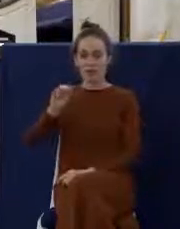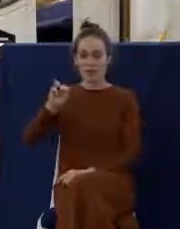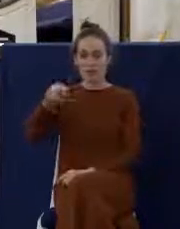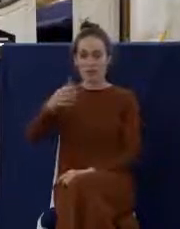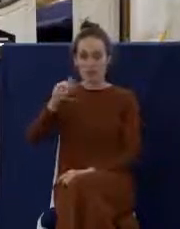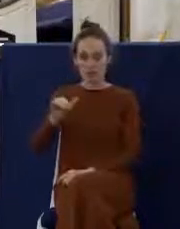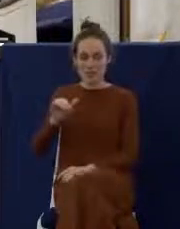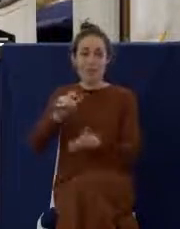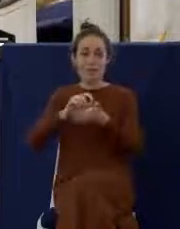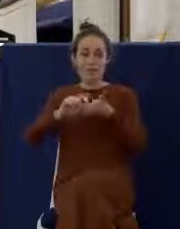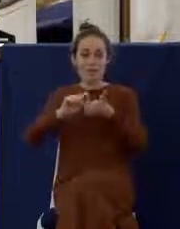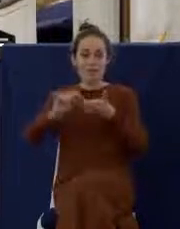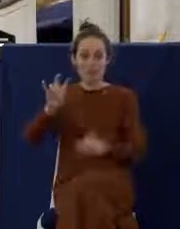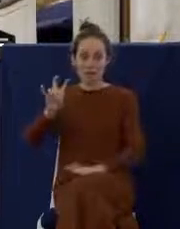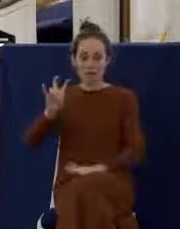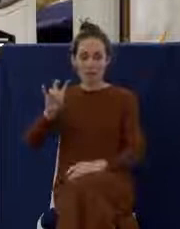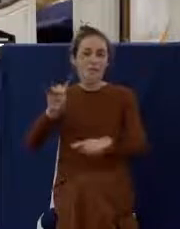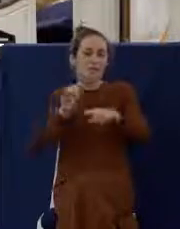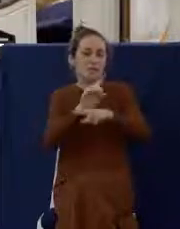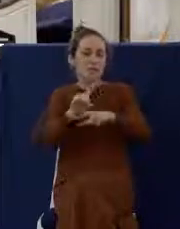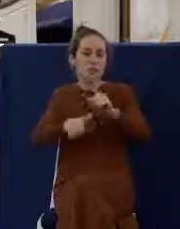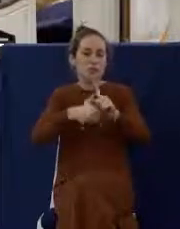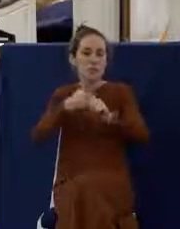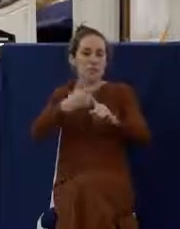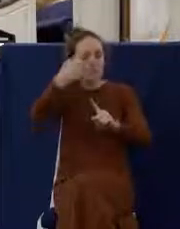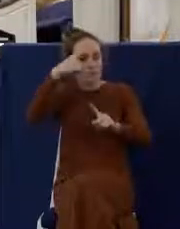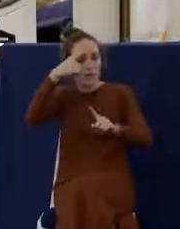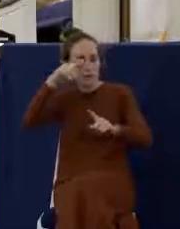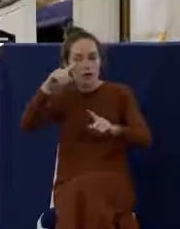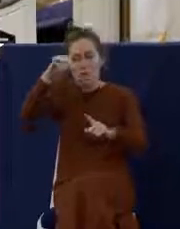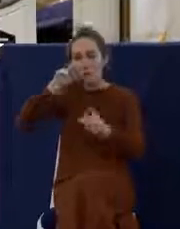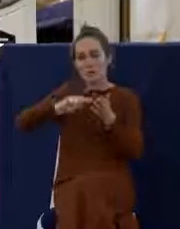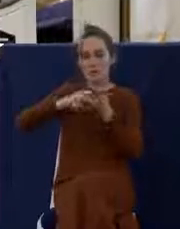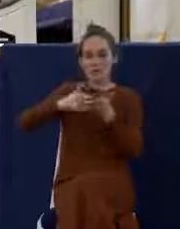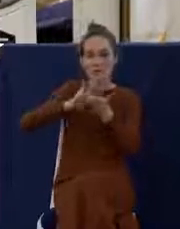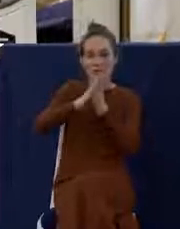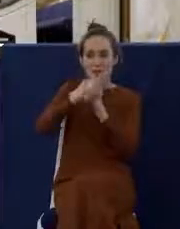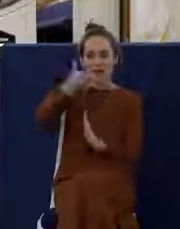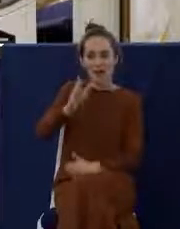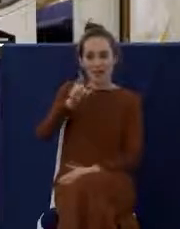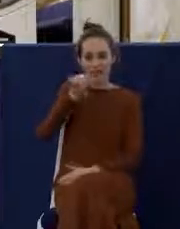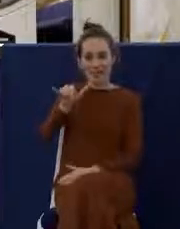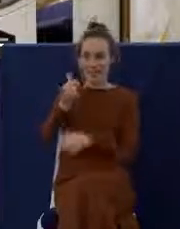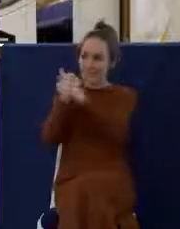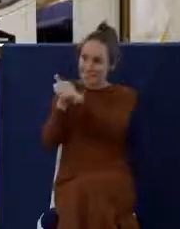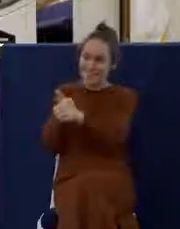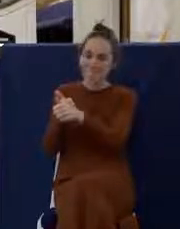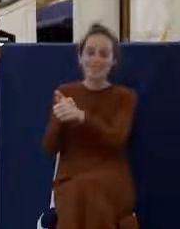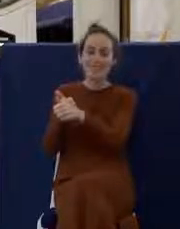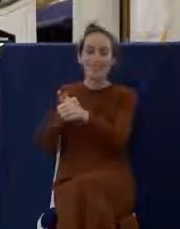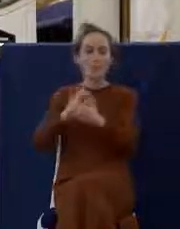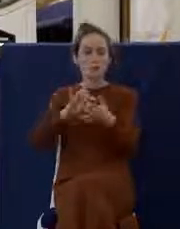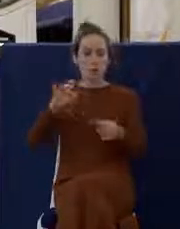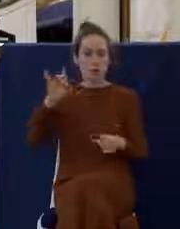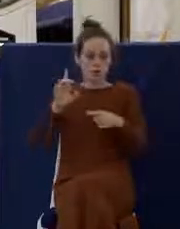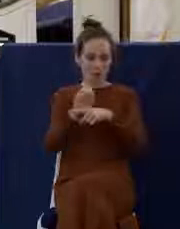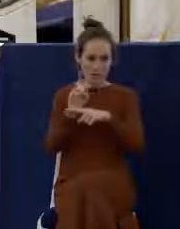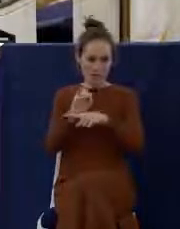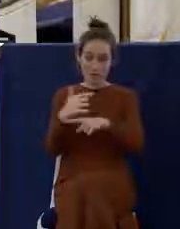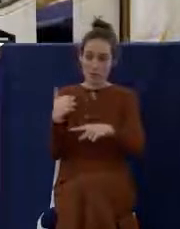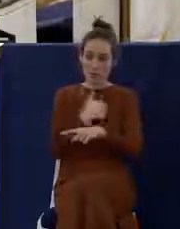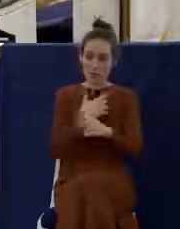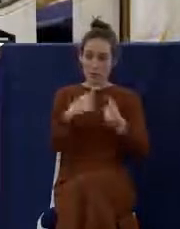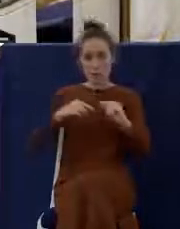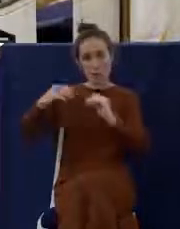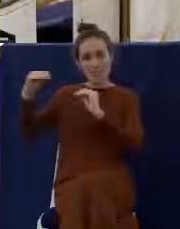Discipline Yourself for the Purpose of Godliness. And spiritual disciplines, as we've been trying to impart to you